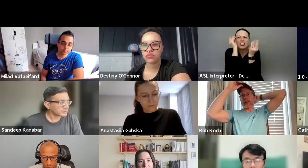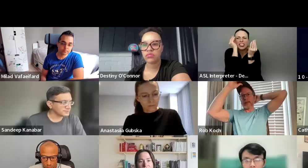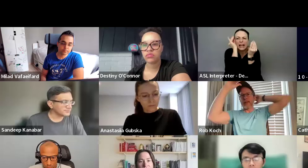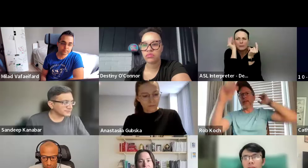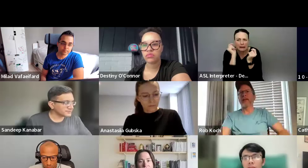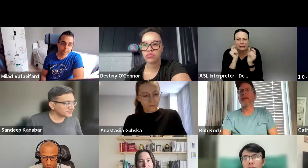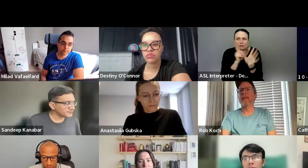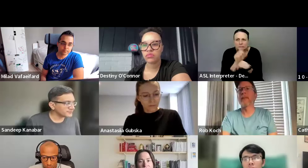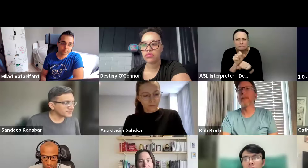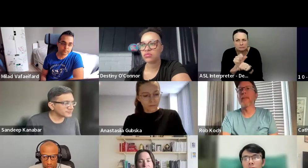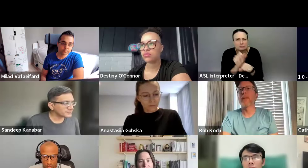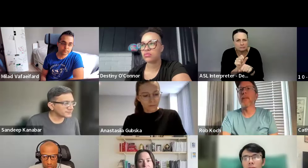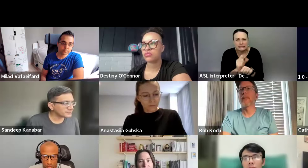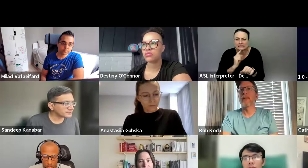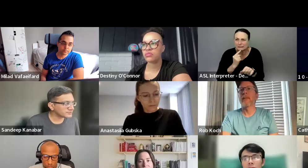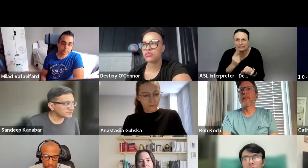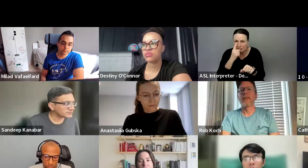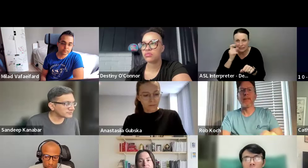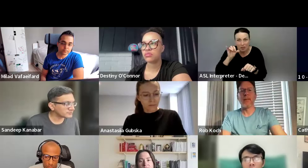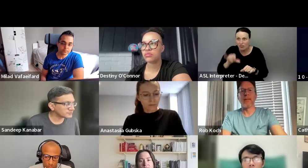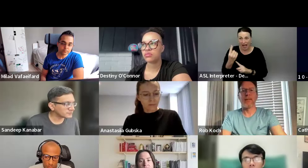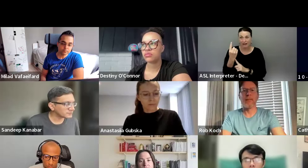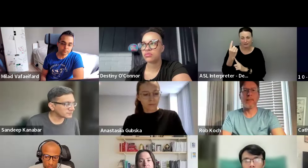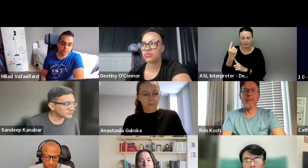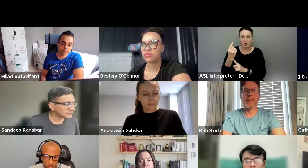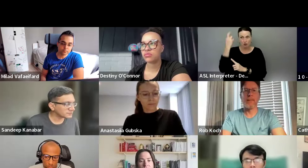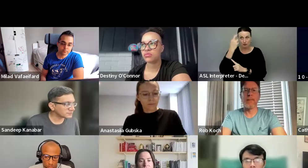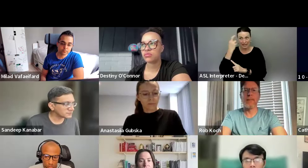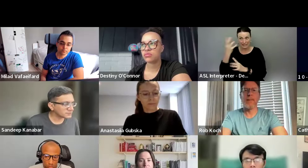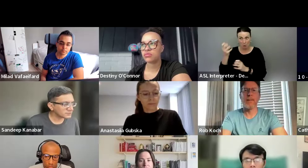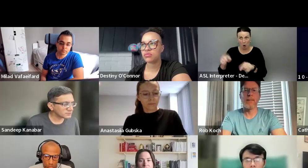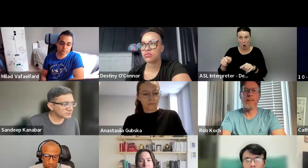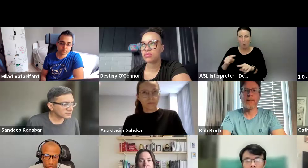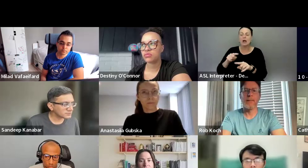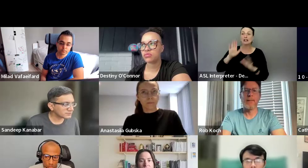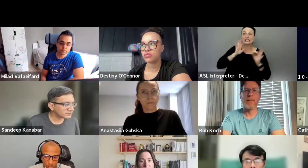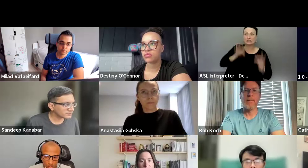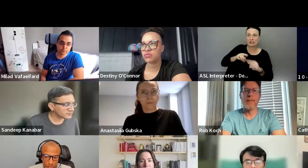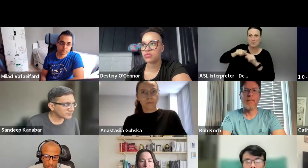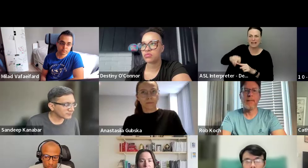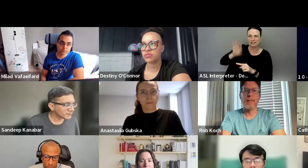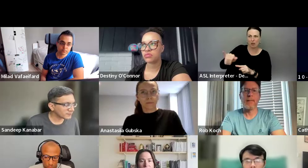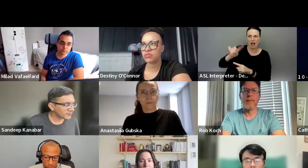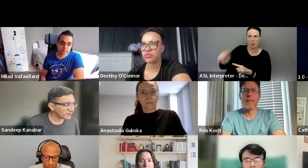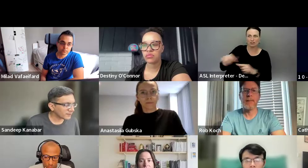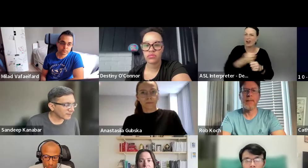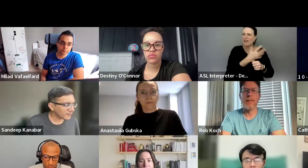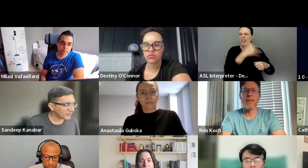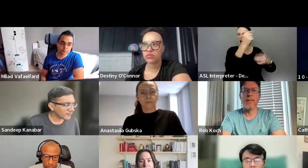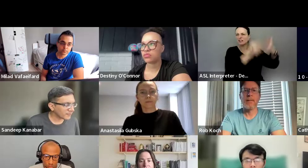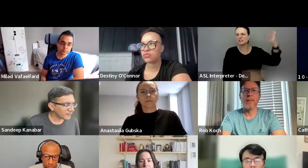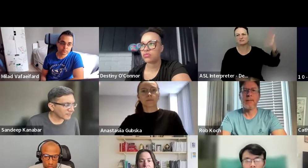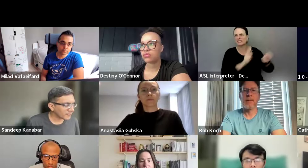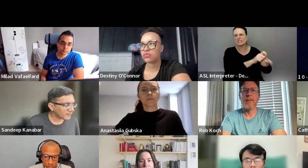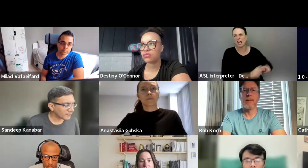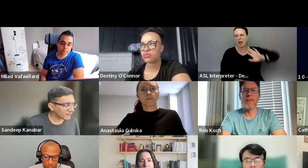like, that is, uh, the thing that will, they will base their decision on that question. Everything else are just details.